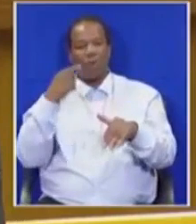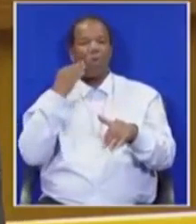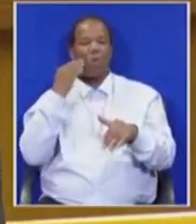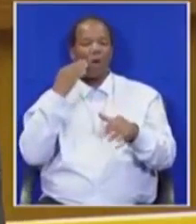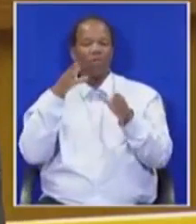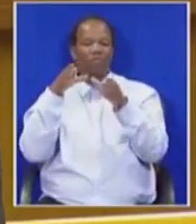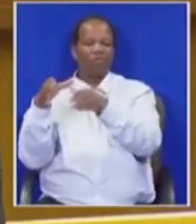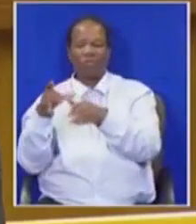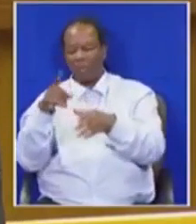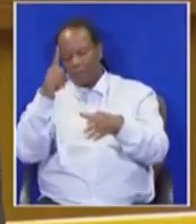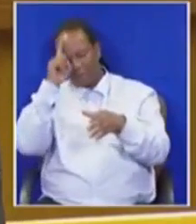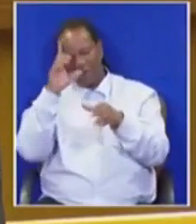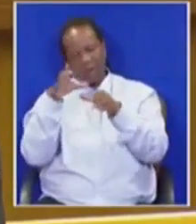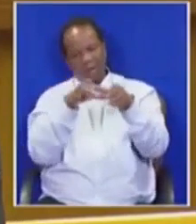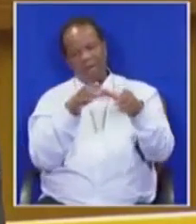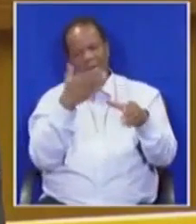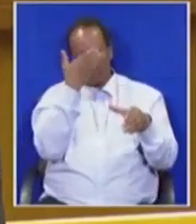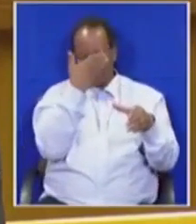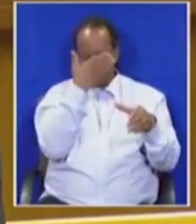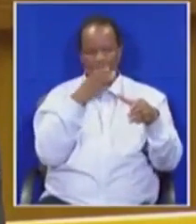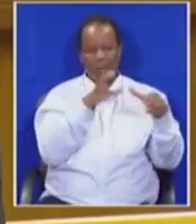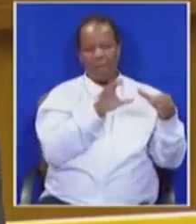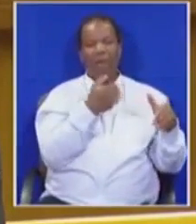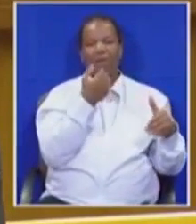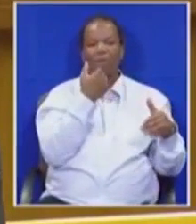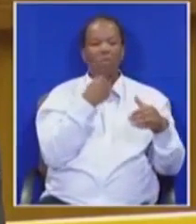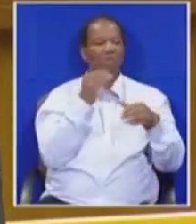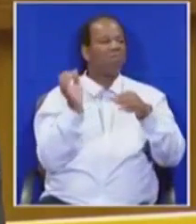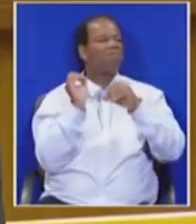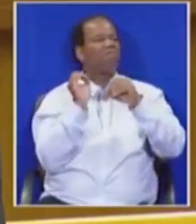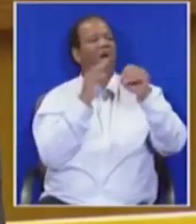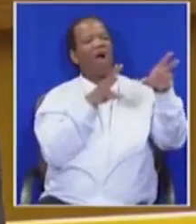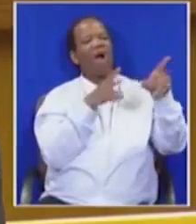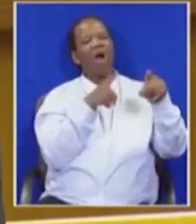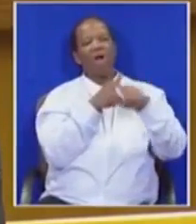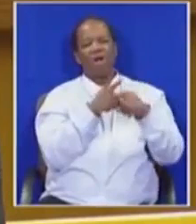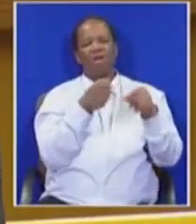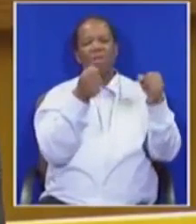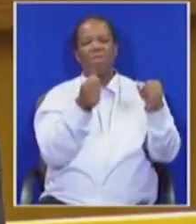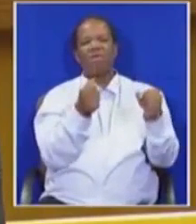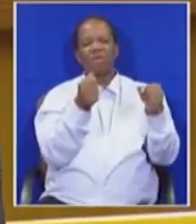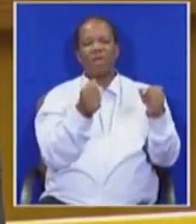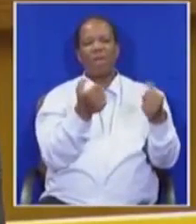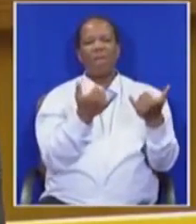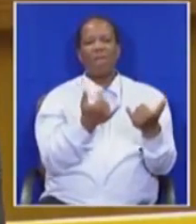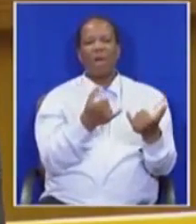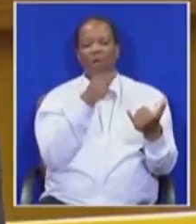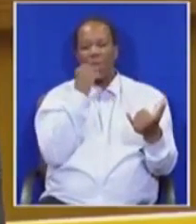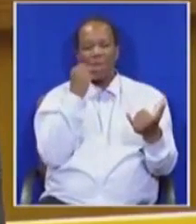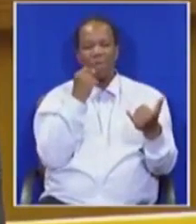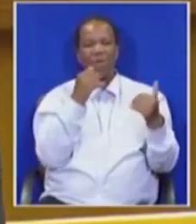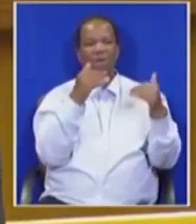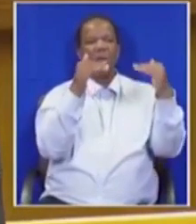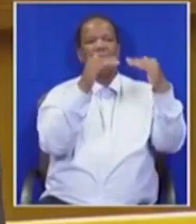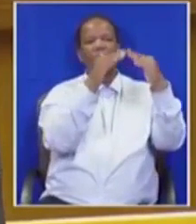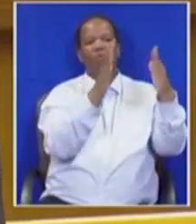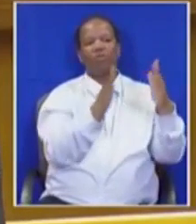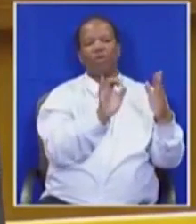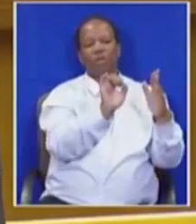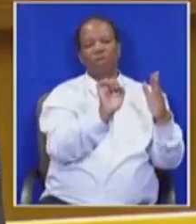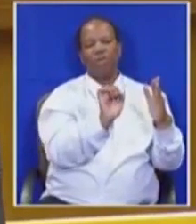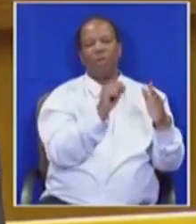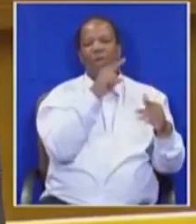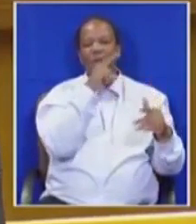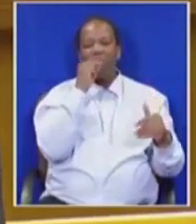displaced millions of black people to live in prison camps we now call township. The so-called